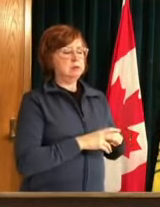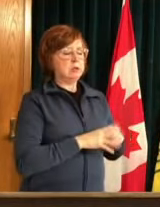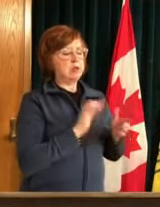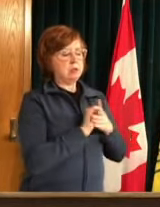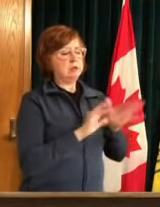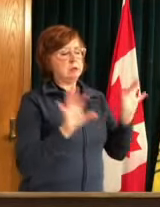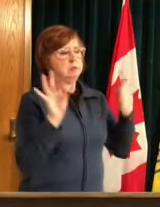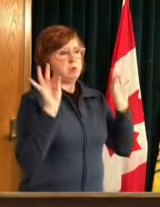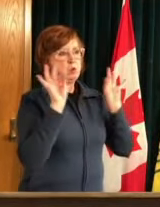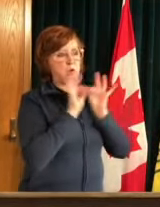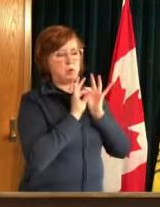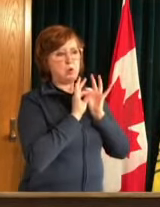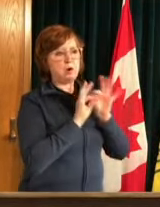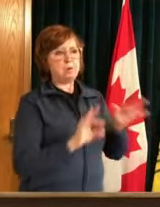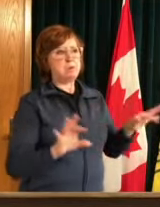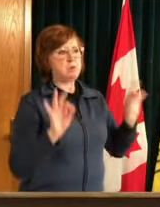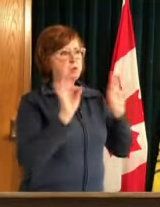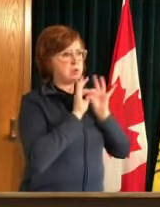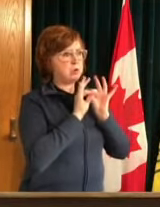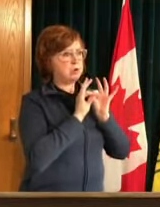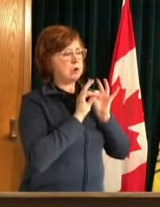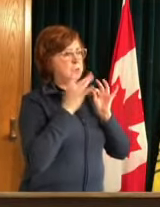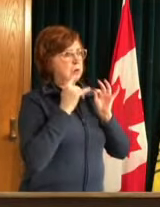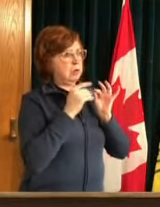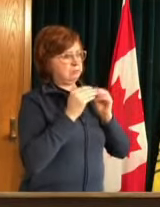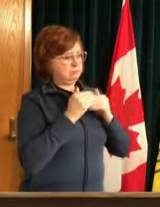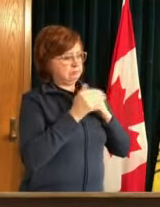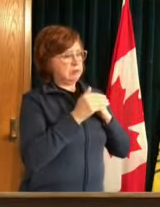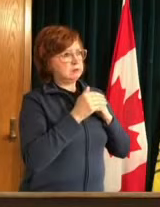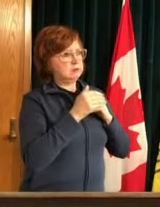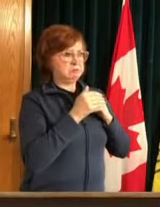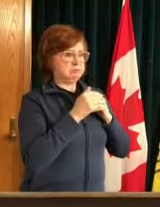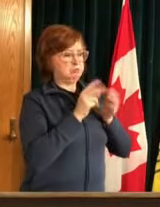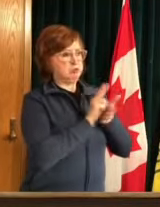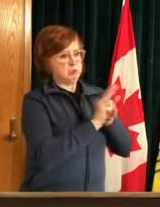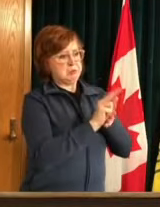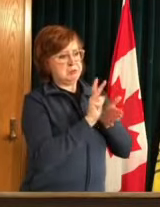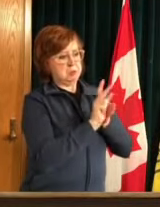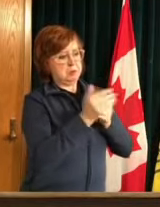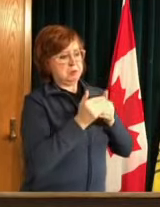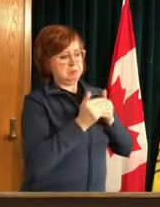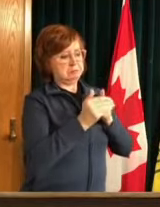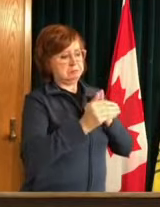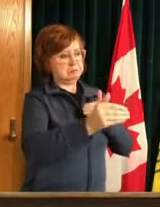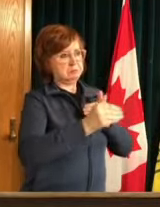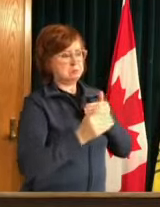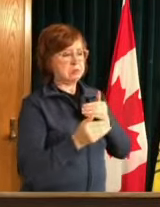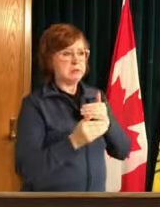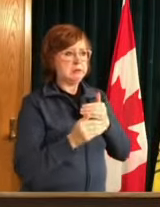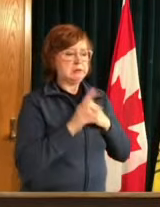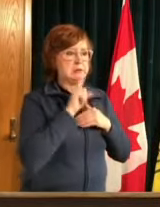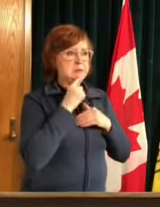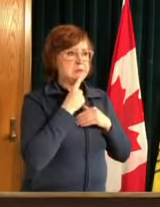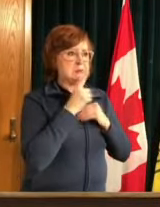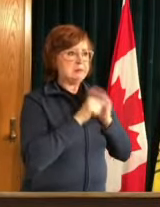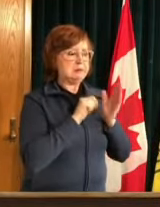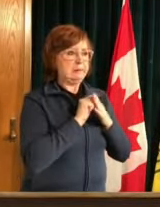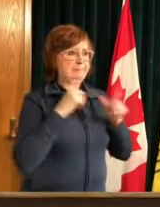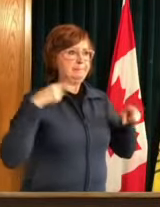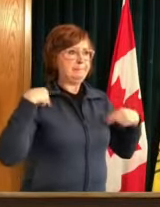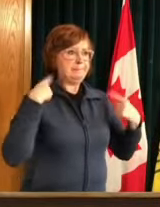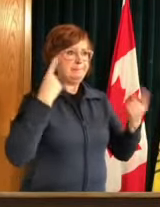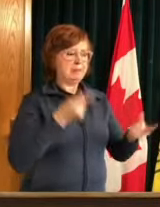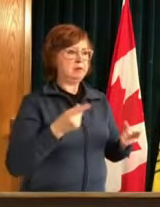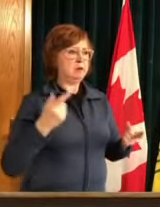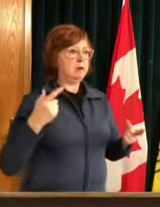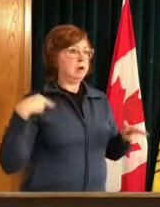uh the next couple of weeks are probably some of the most crucial time um that we have been in in the uh in the covet 19 pandemic